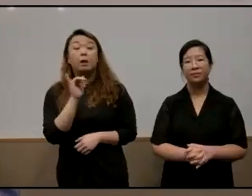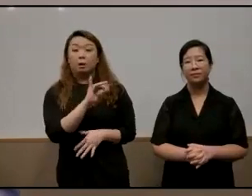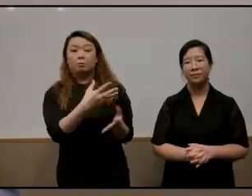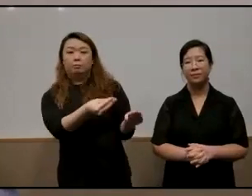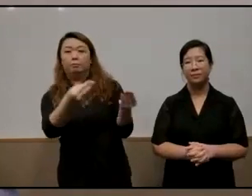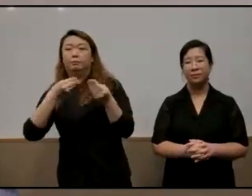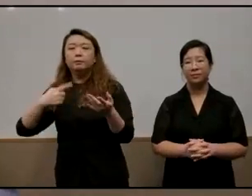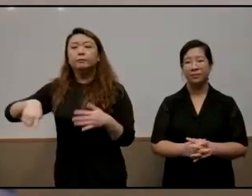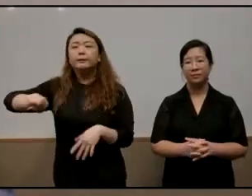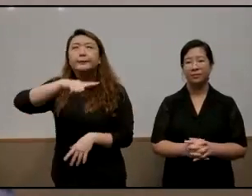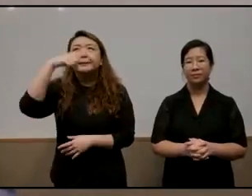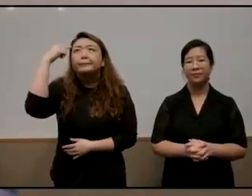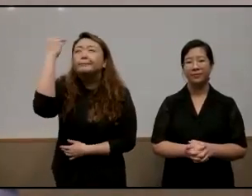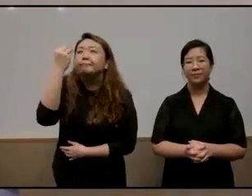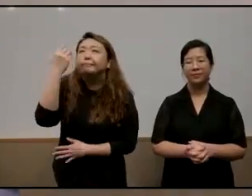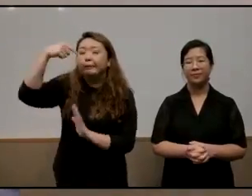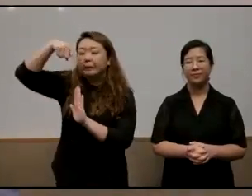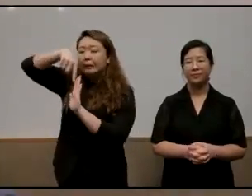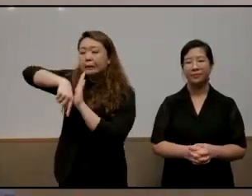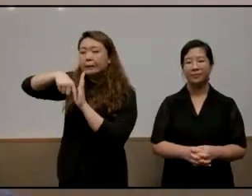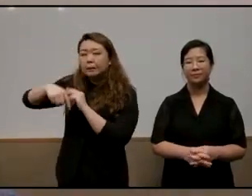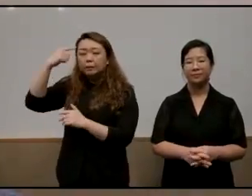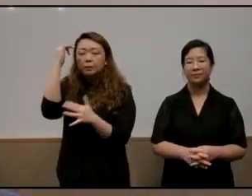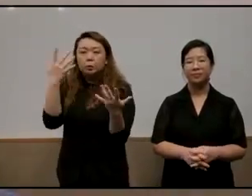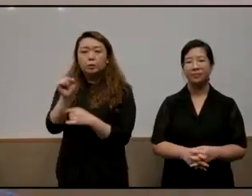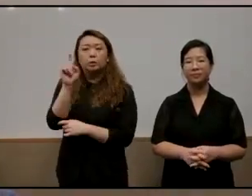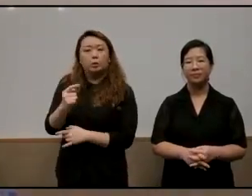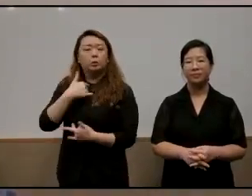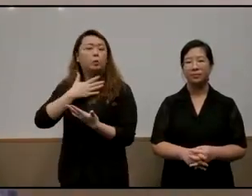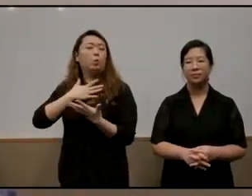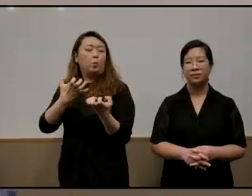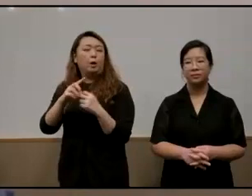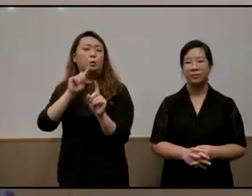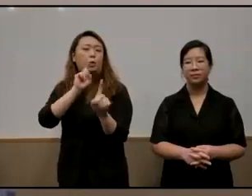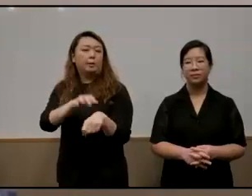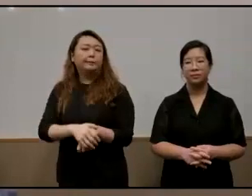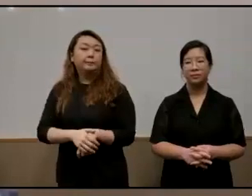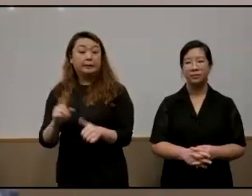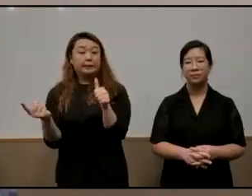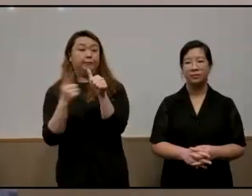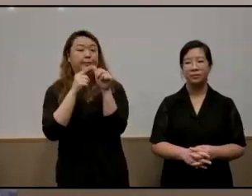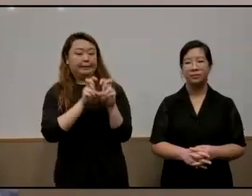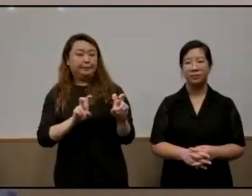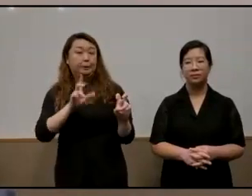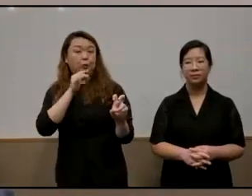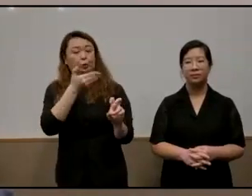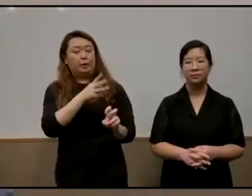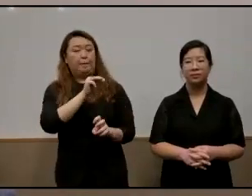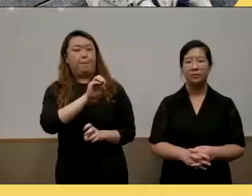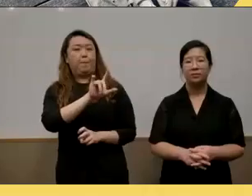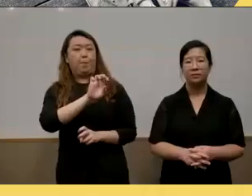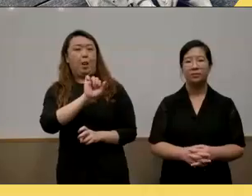an opportunity to ponder a bit more deeply and think about the questions that we would like to ask them so our very first panelist is madame molia hashim